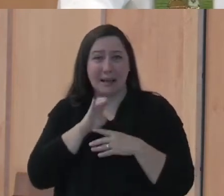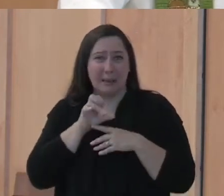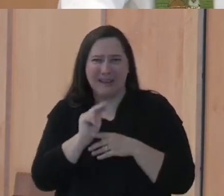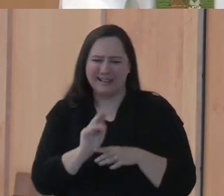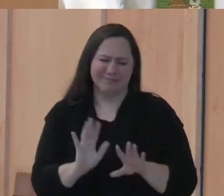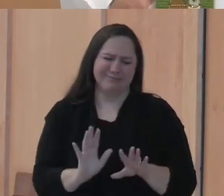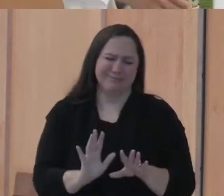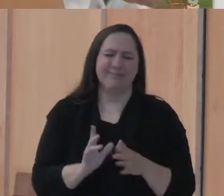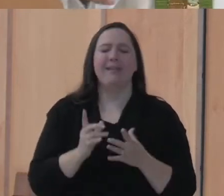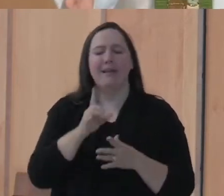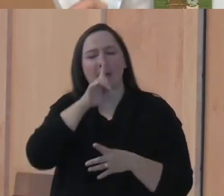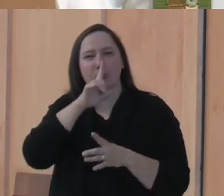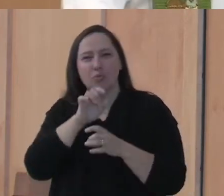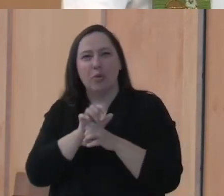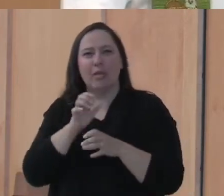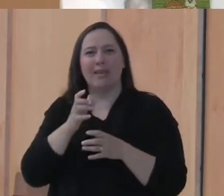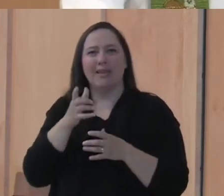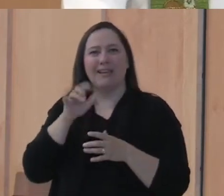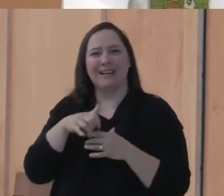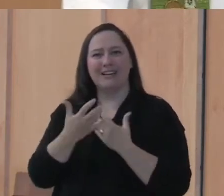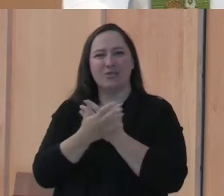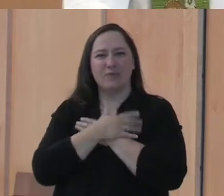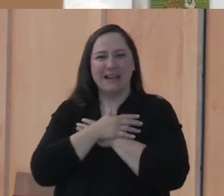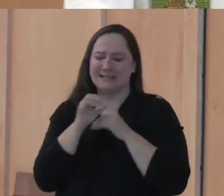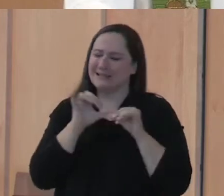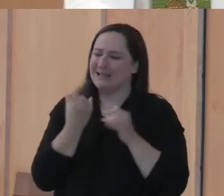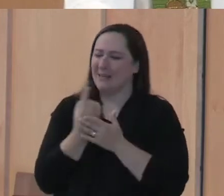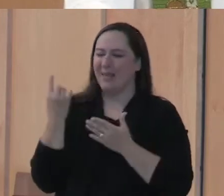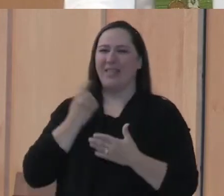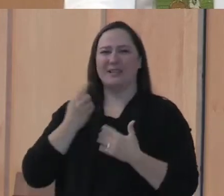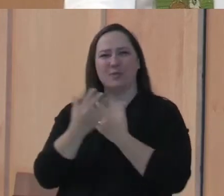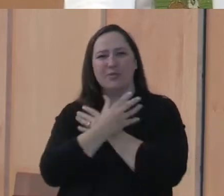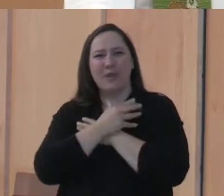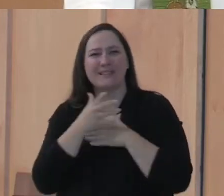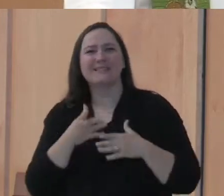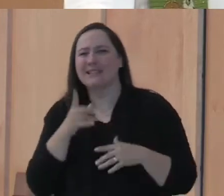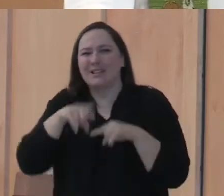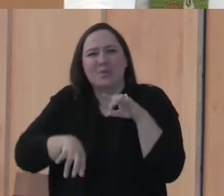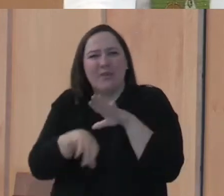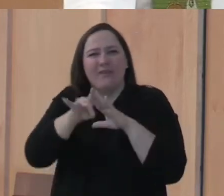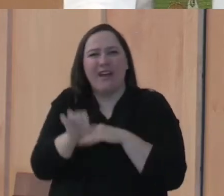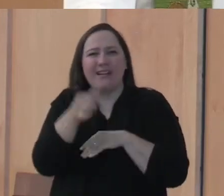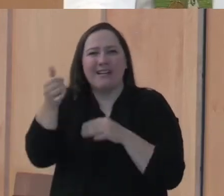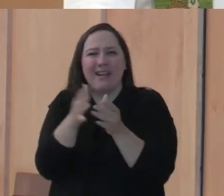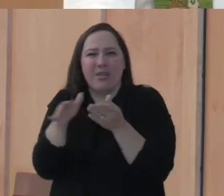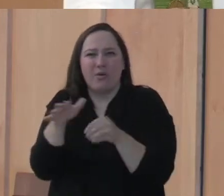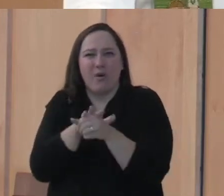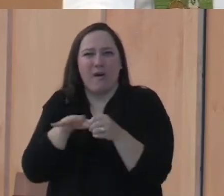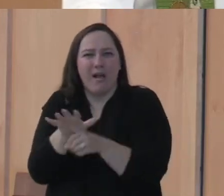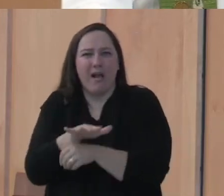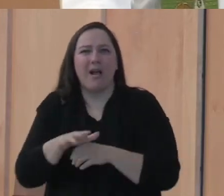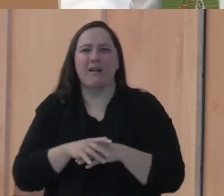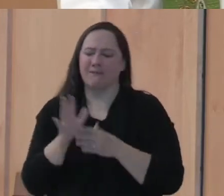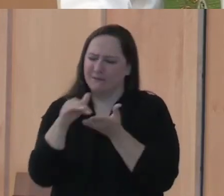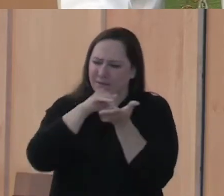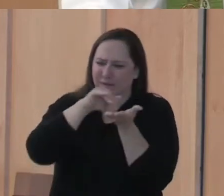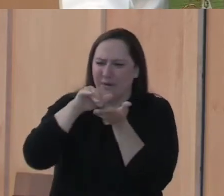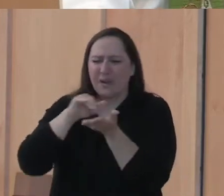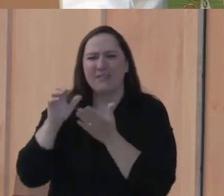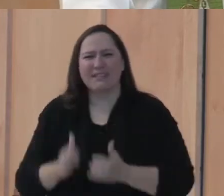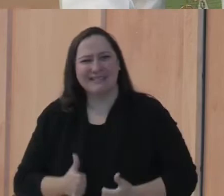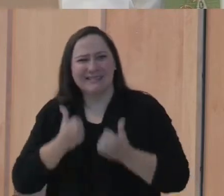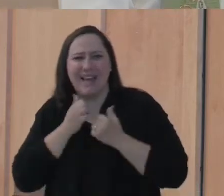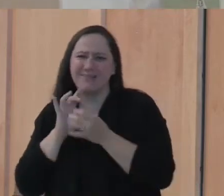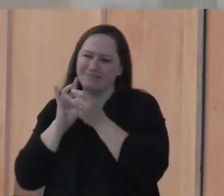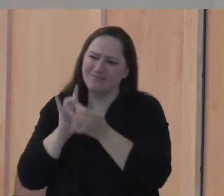is, is like we heard last week, there's a rest that comes in Jesus you can't find anywhere else. There's forgiveness and life in